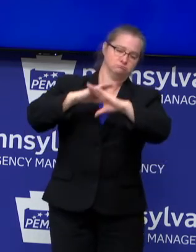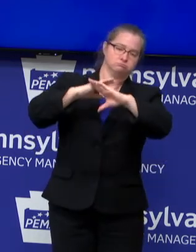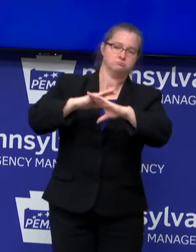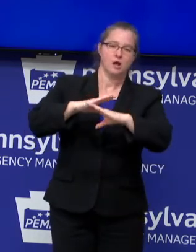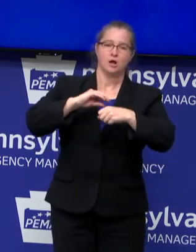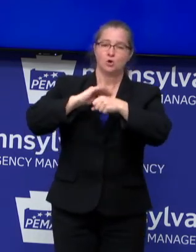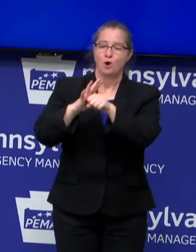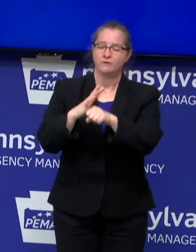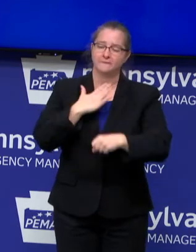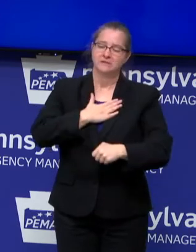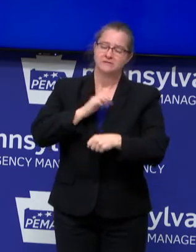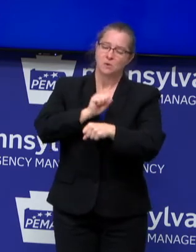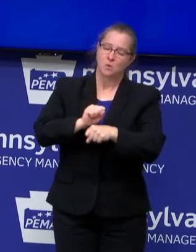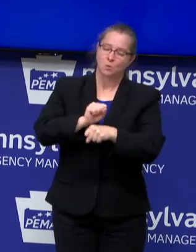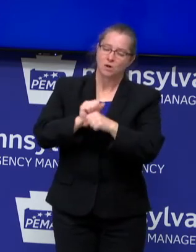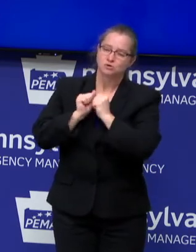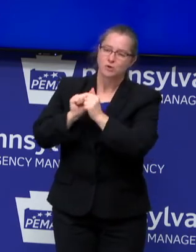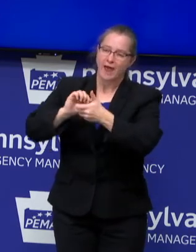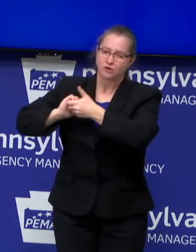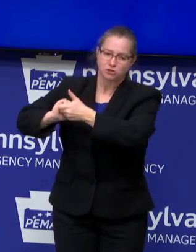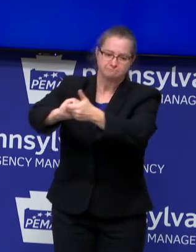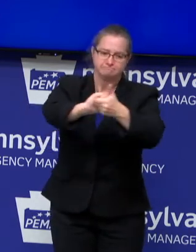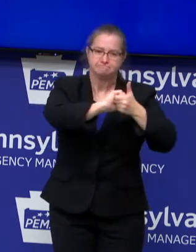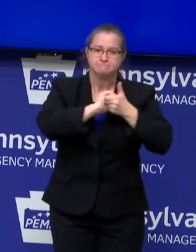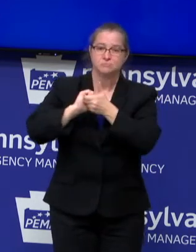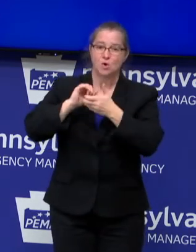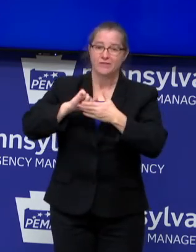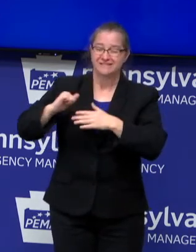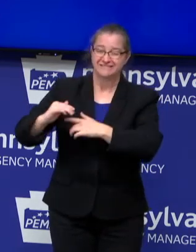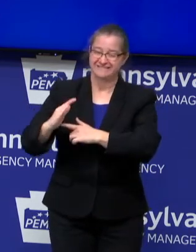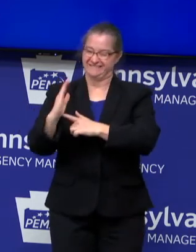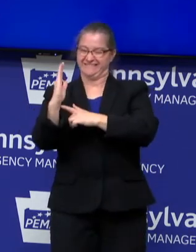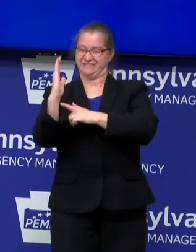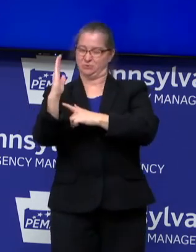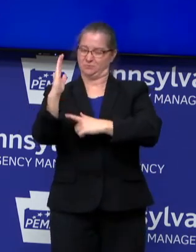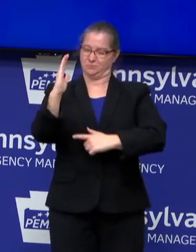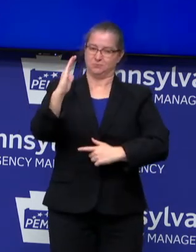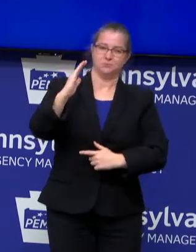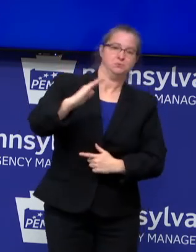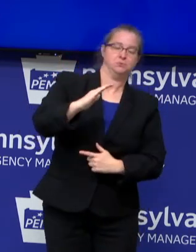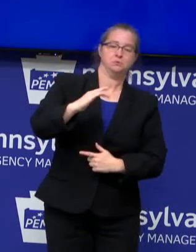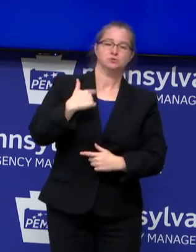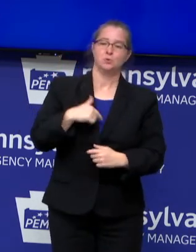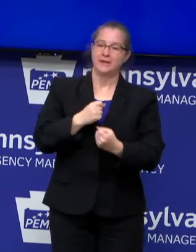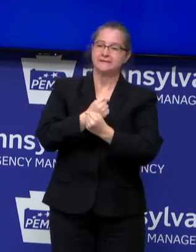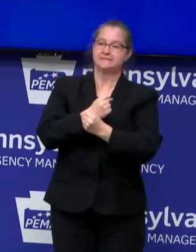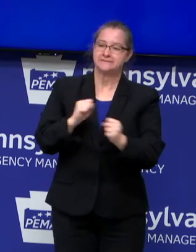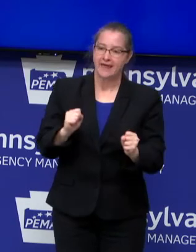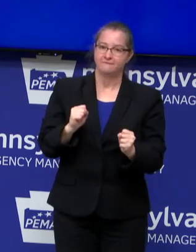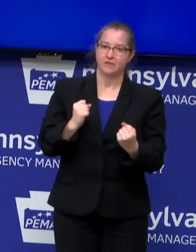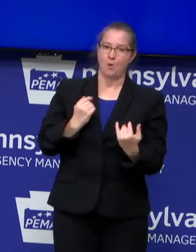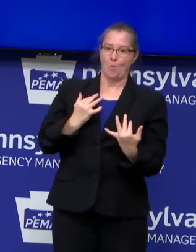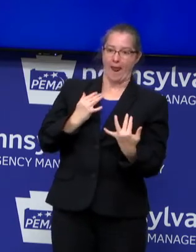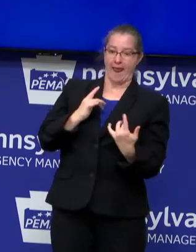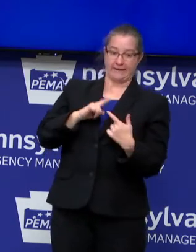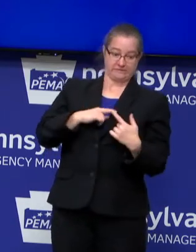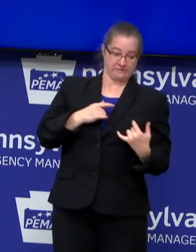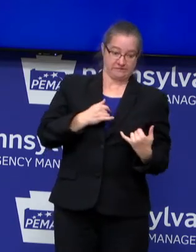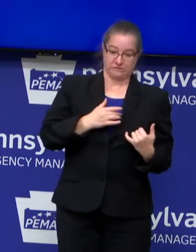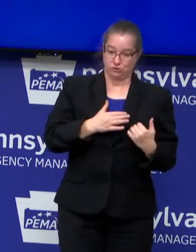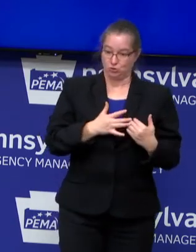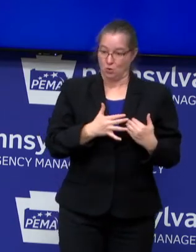work together to turn the tide of this surge so that our communities can safely bridge the gap between where we stand today